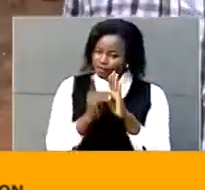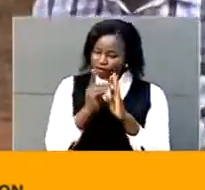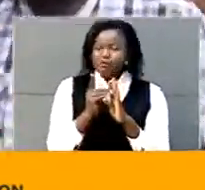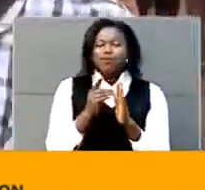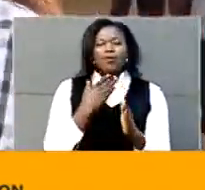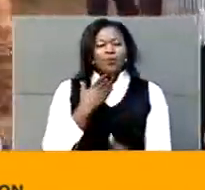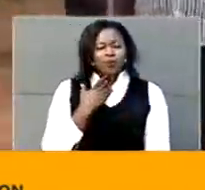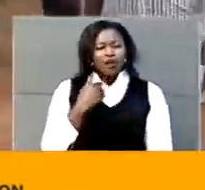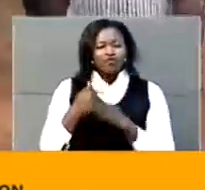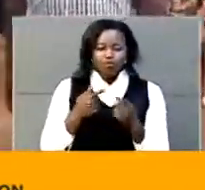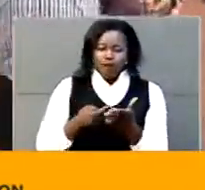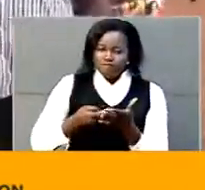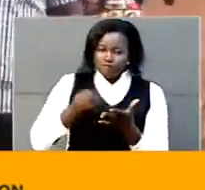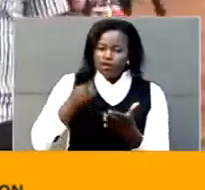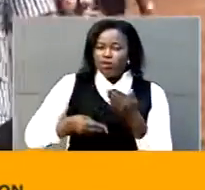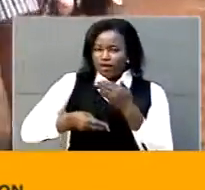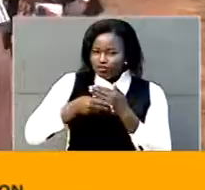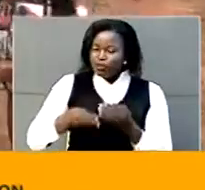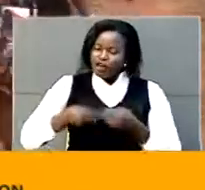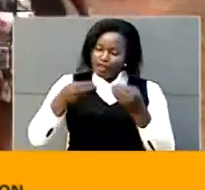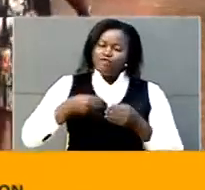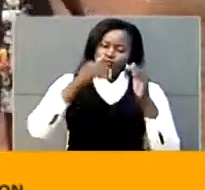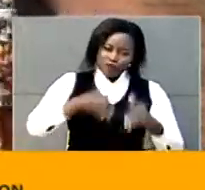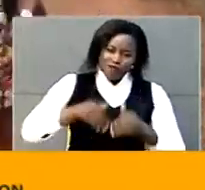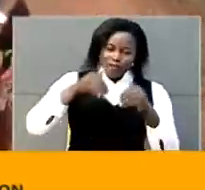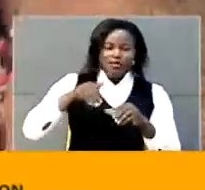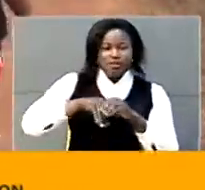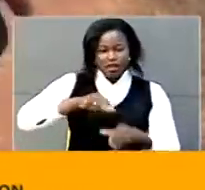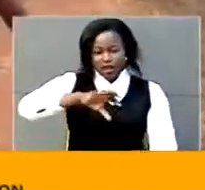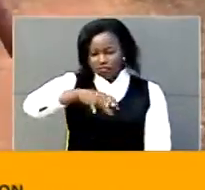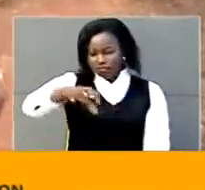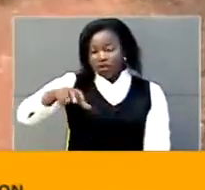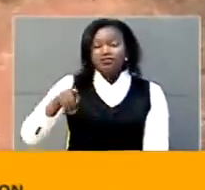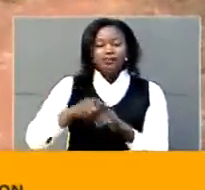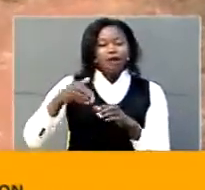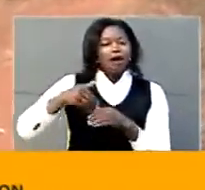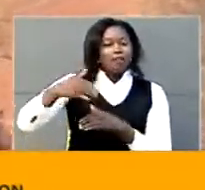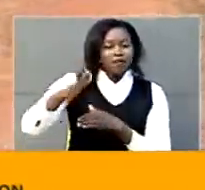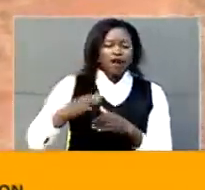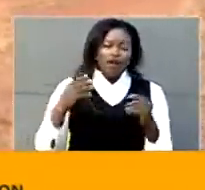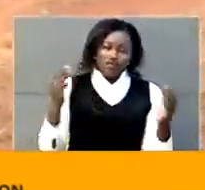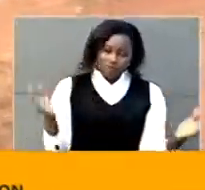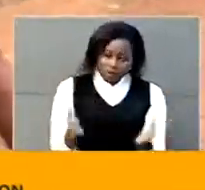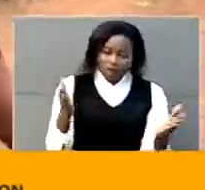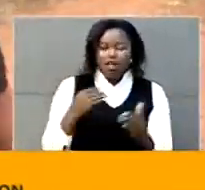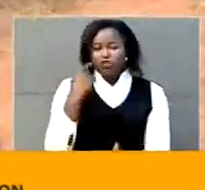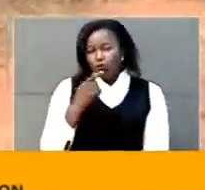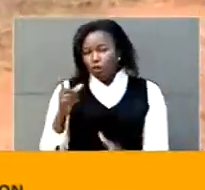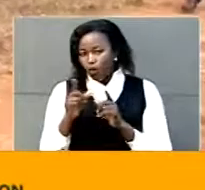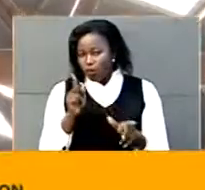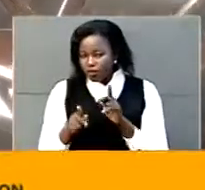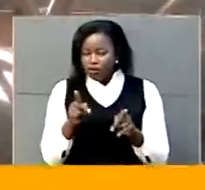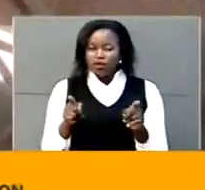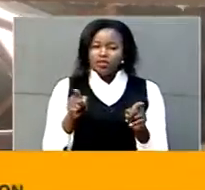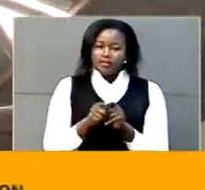provide value addition services to farmers in the sub county and beyond mobilized by the locals the facility was commissioned